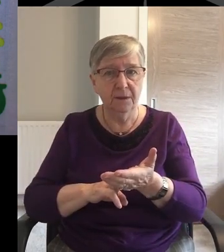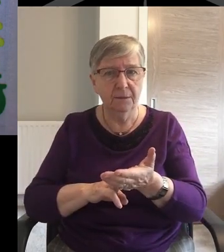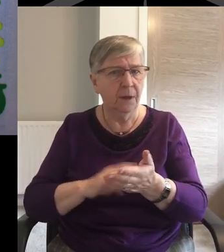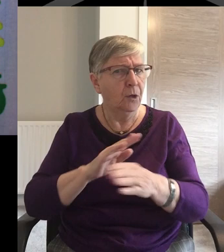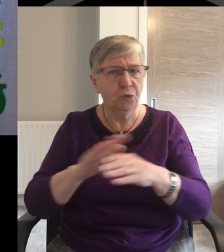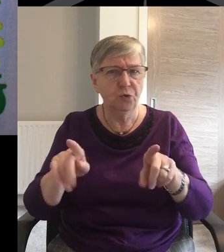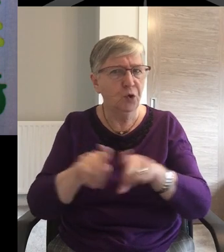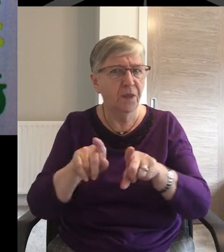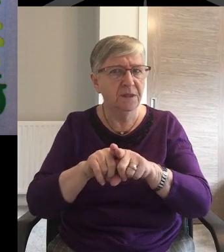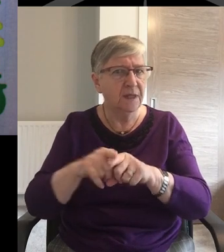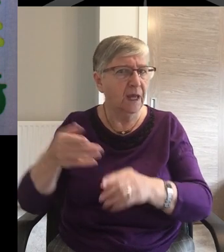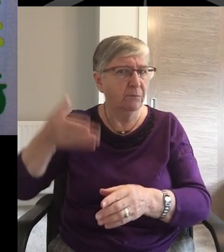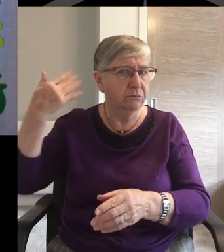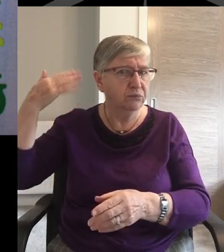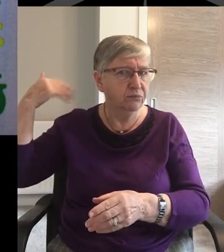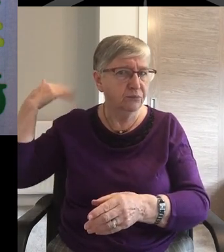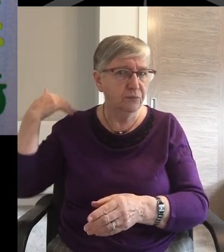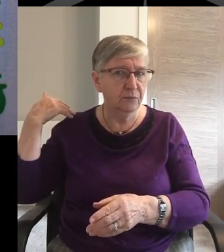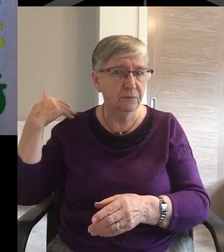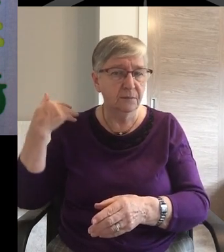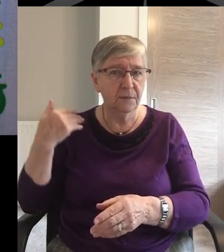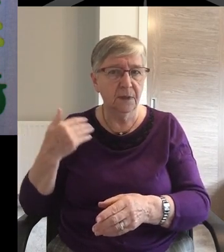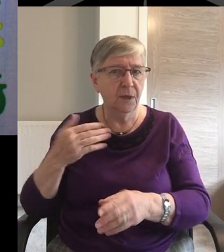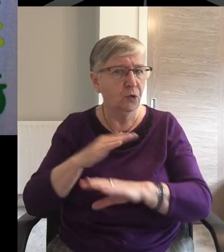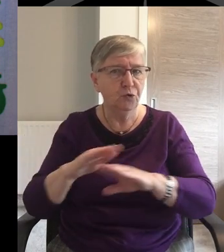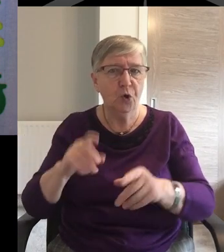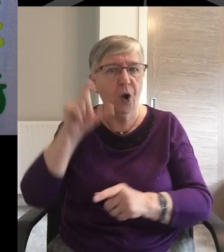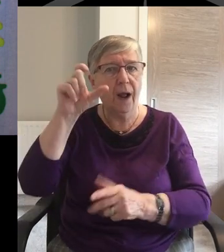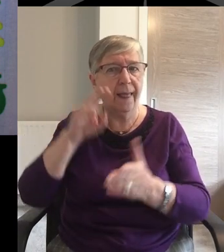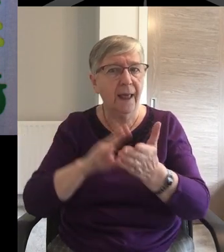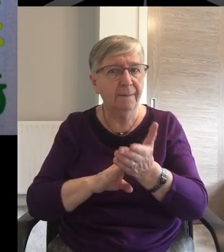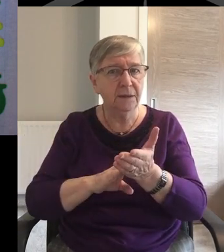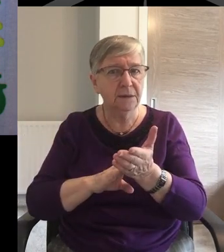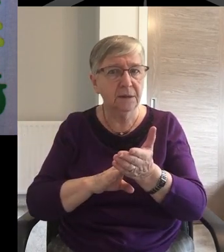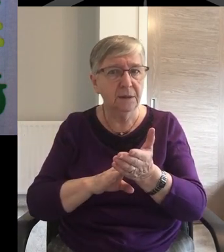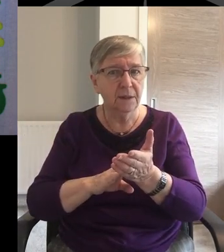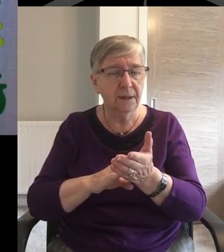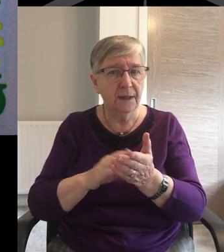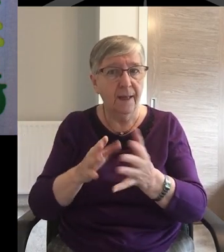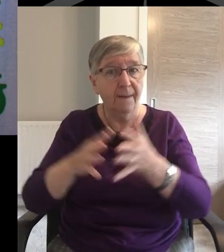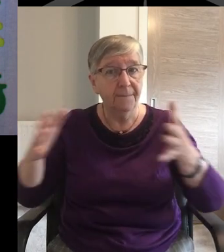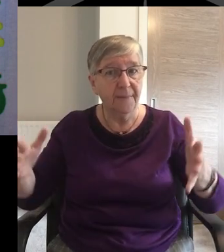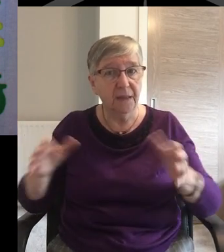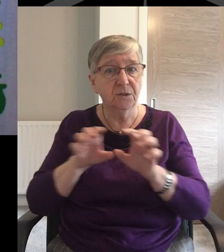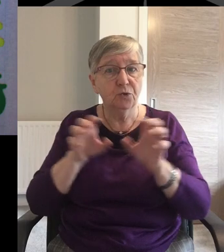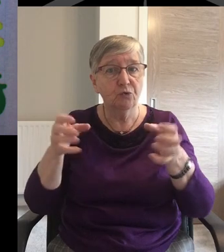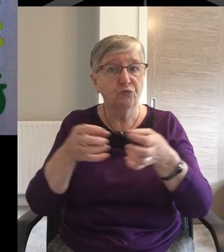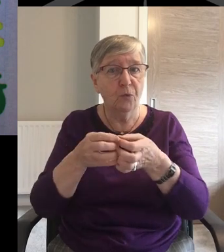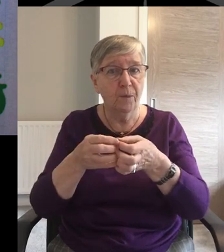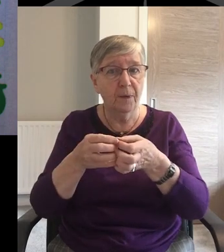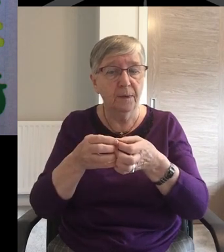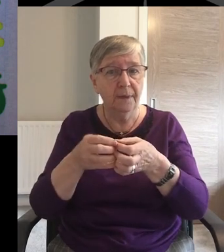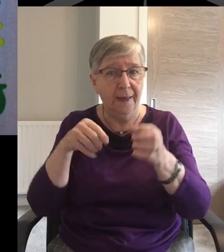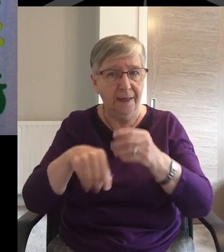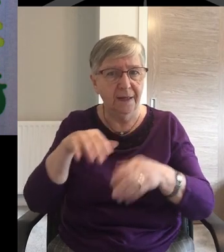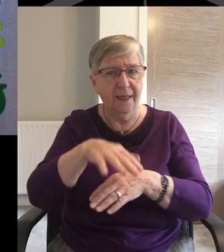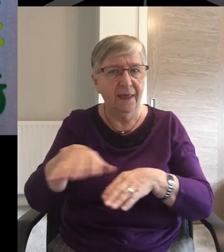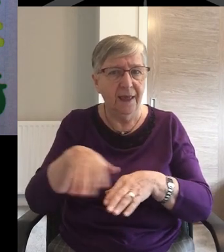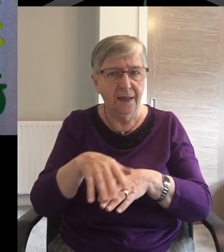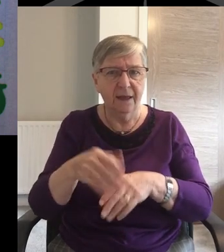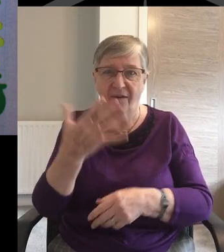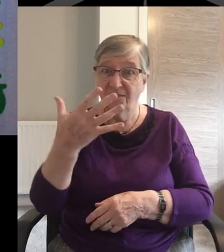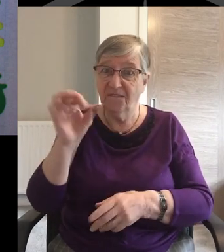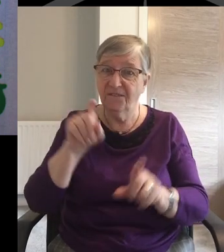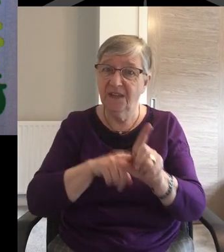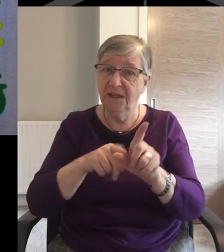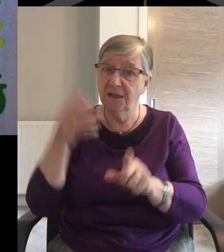always so, it was not always Claremont that had the main worship group in this area. Fifty years ago, when I was in the Youth